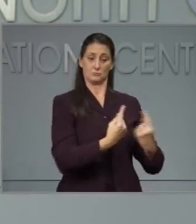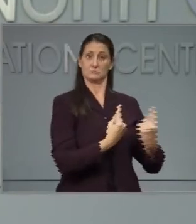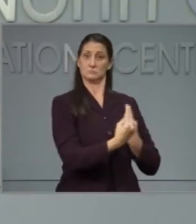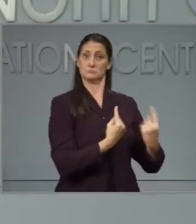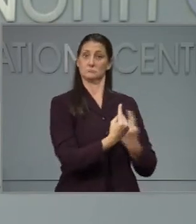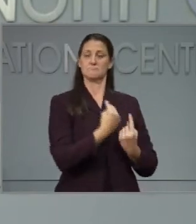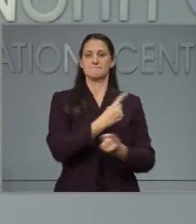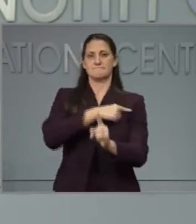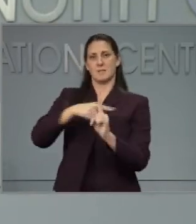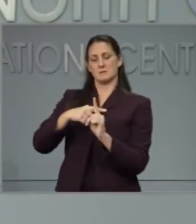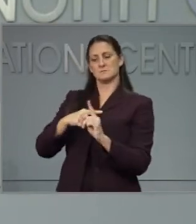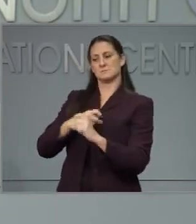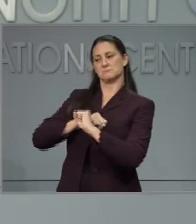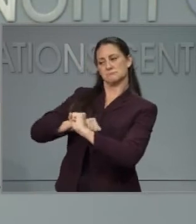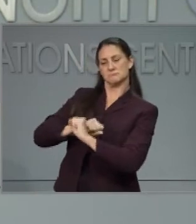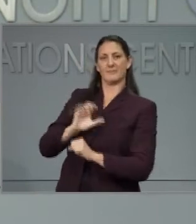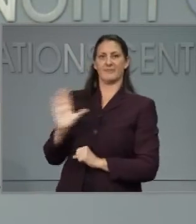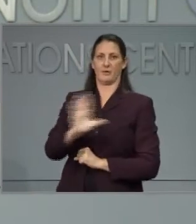going forward.